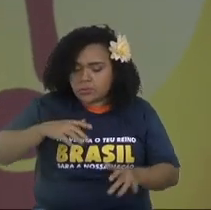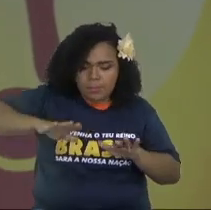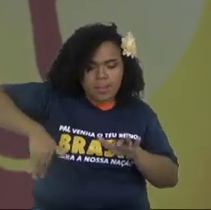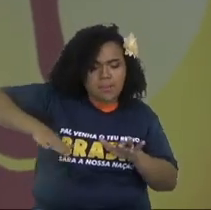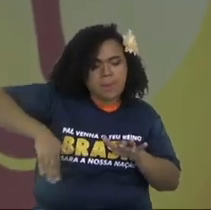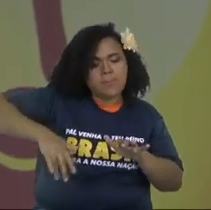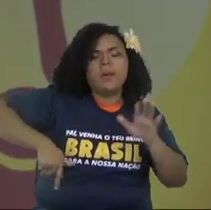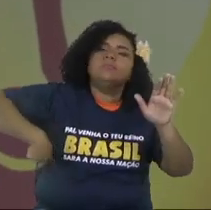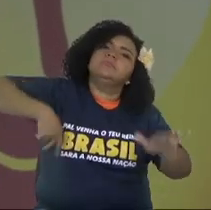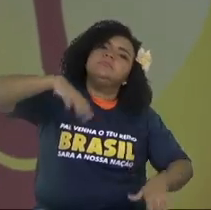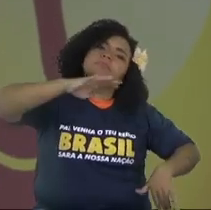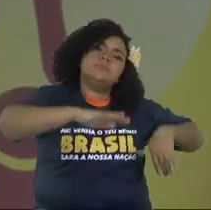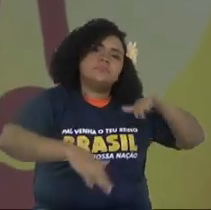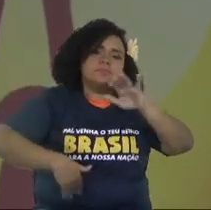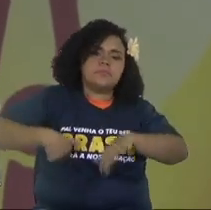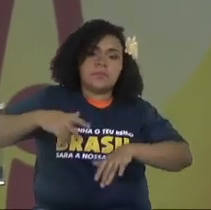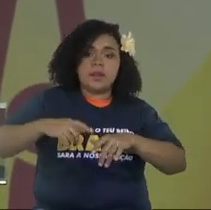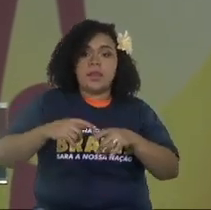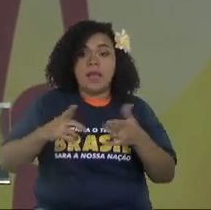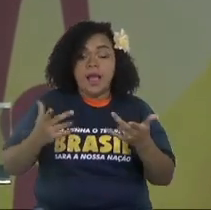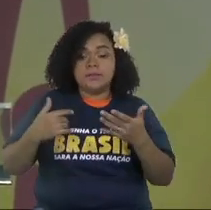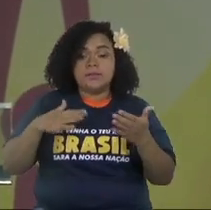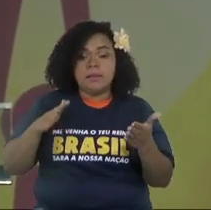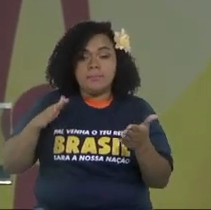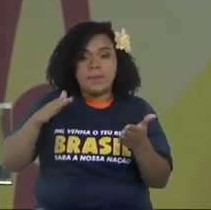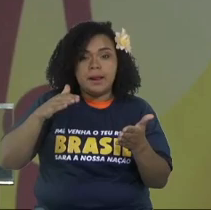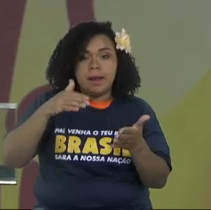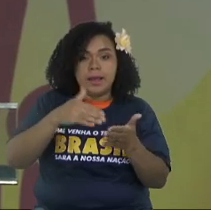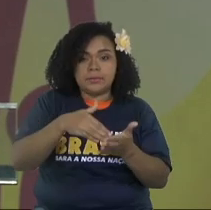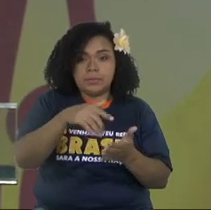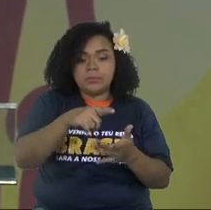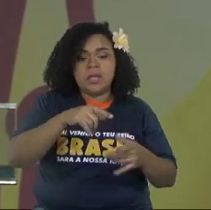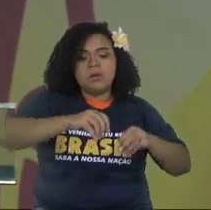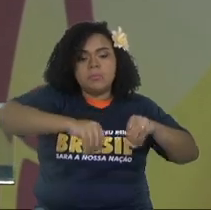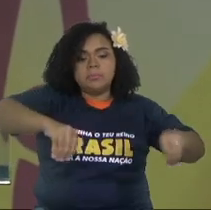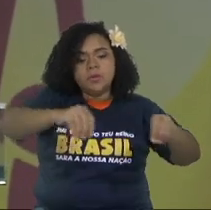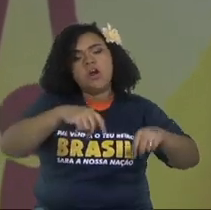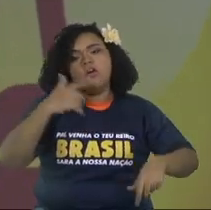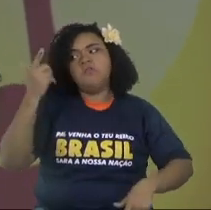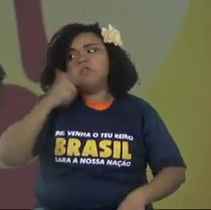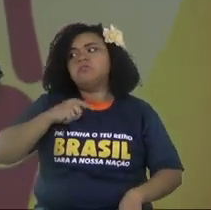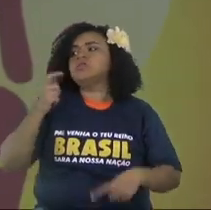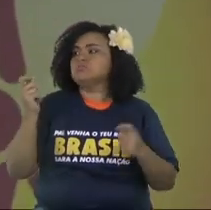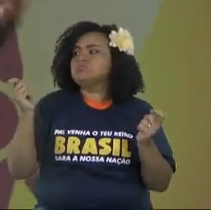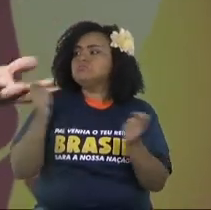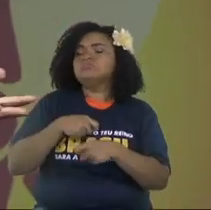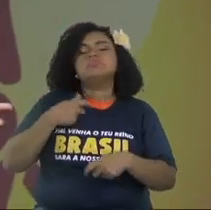you're good at just swimming and you're okay, and you throw something,